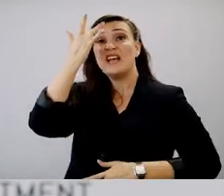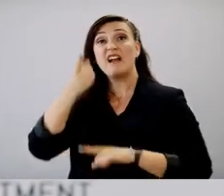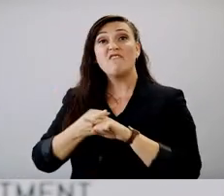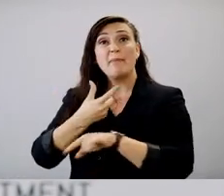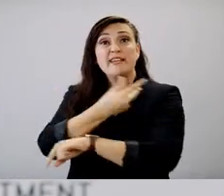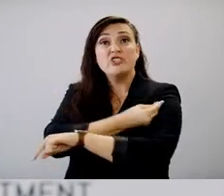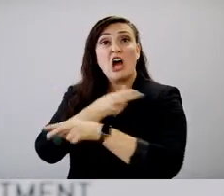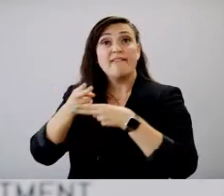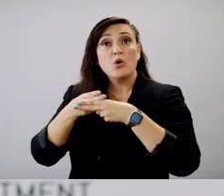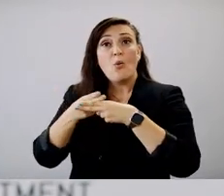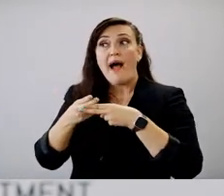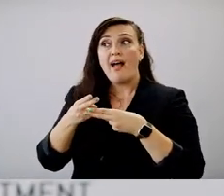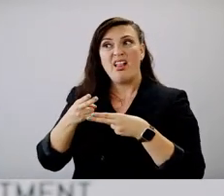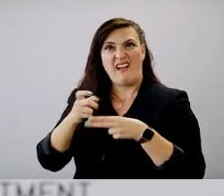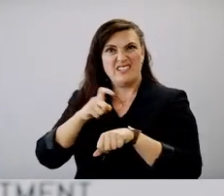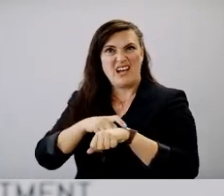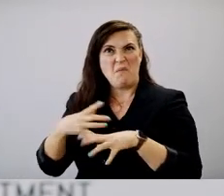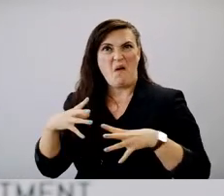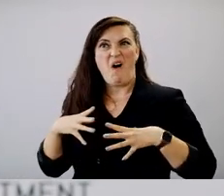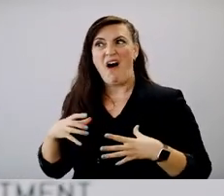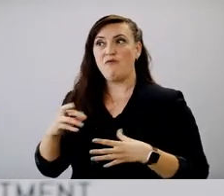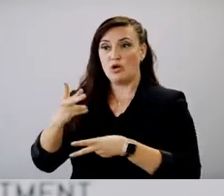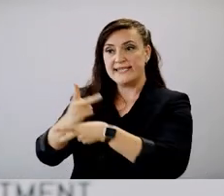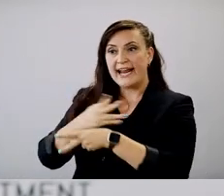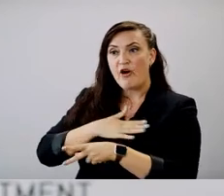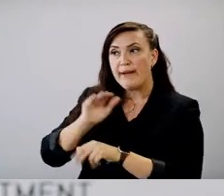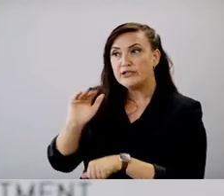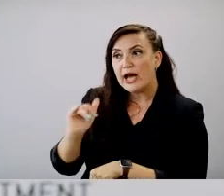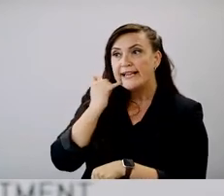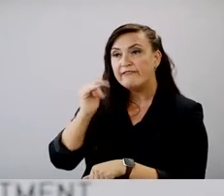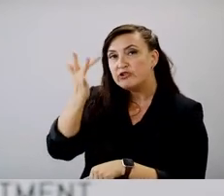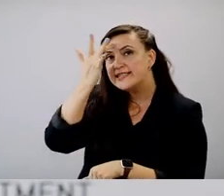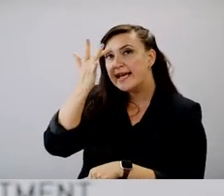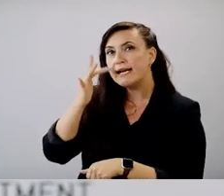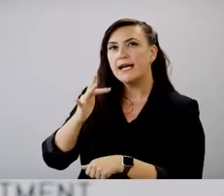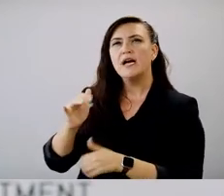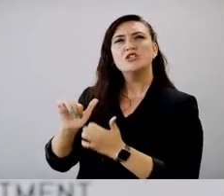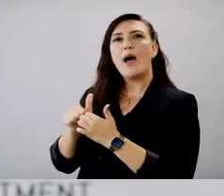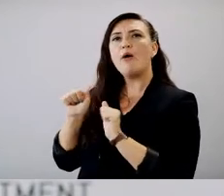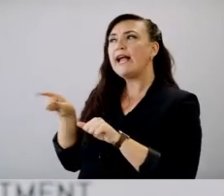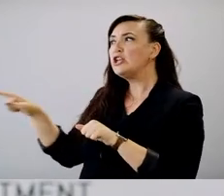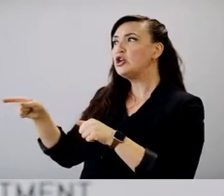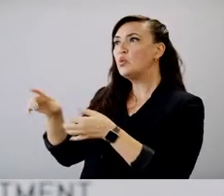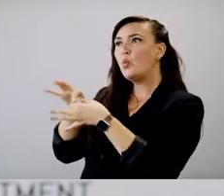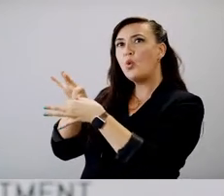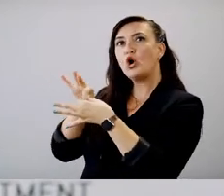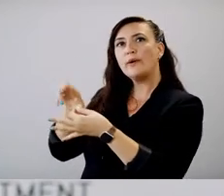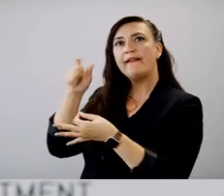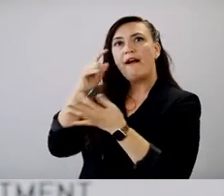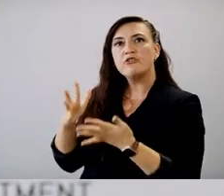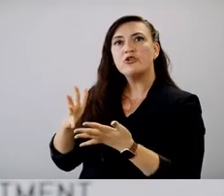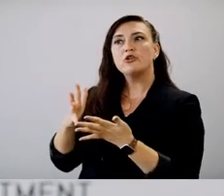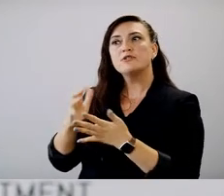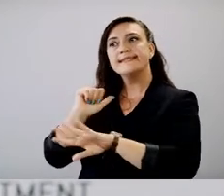What can you look in the governor's office do to work with business to help make that paid time off happen?